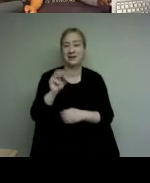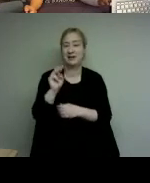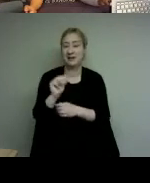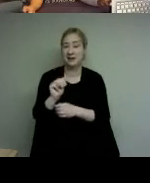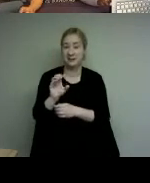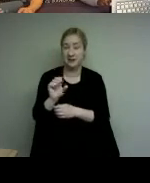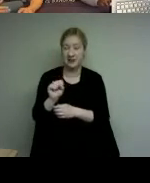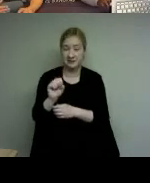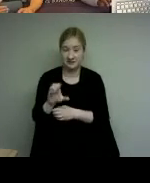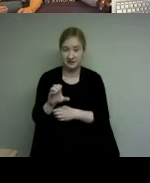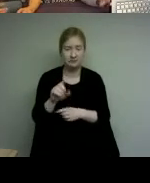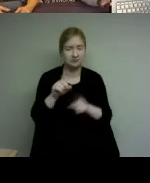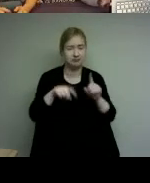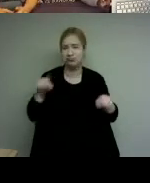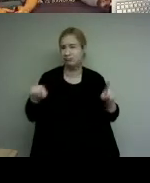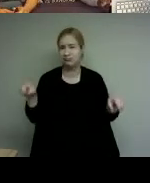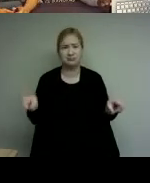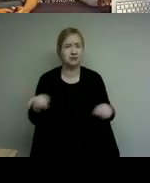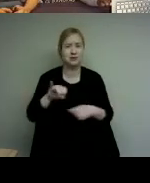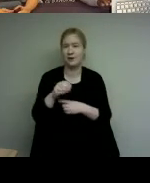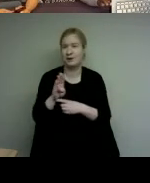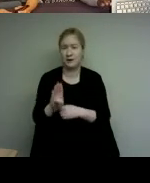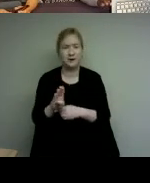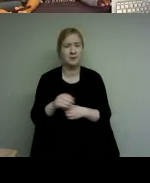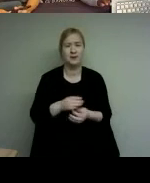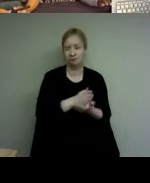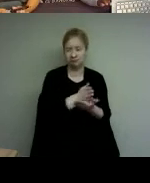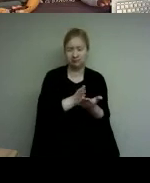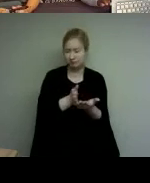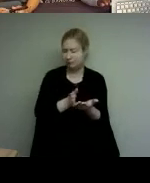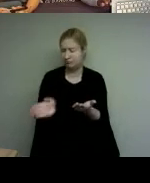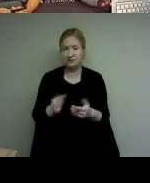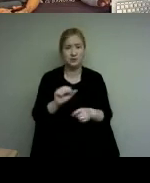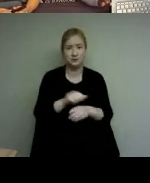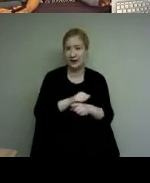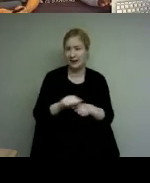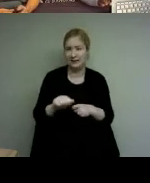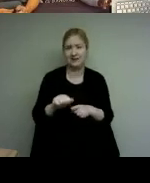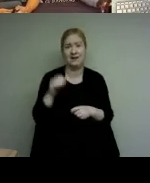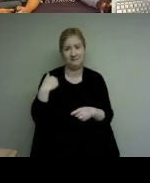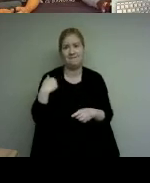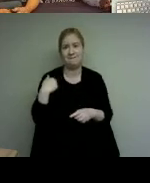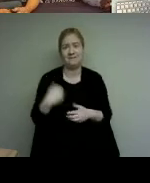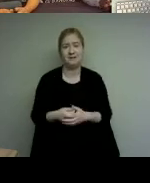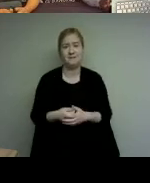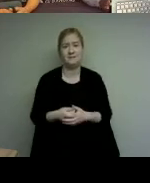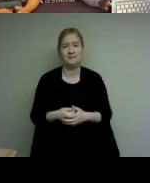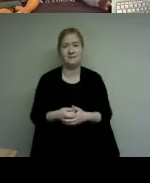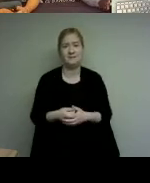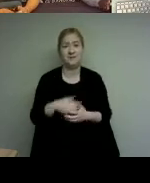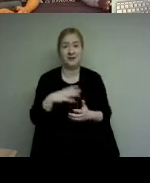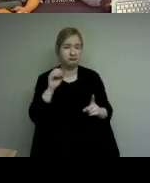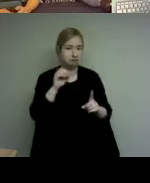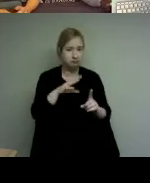gap with so many different types of job readiness and certified training as well as as exposure to